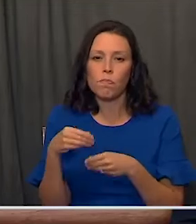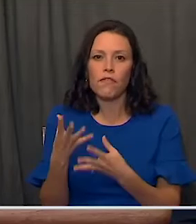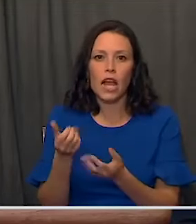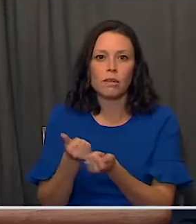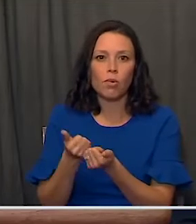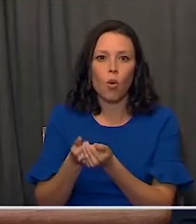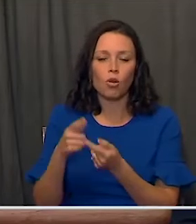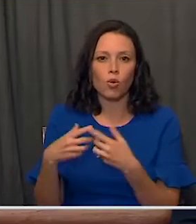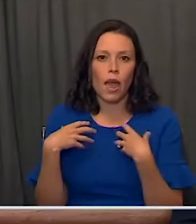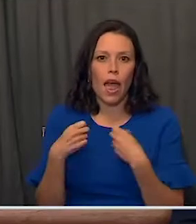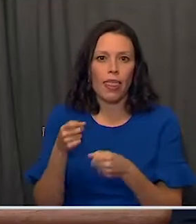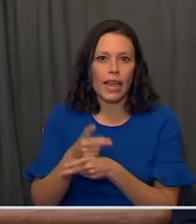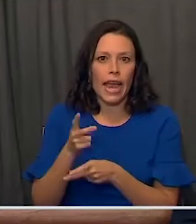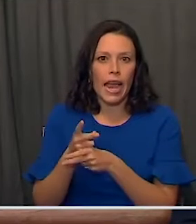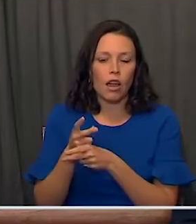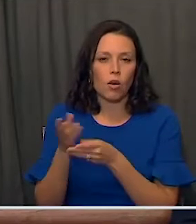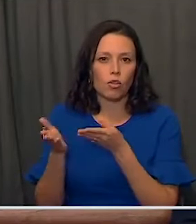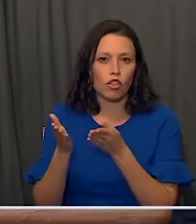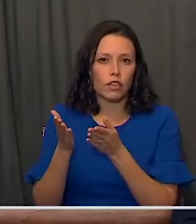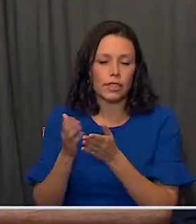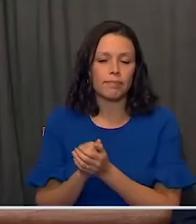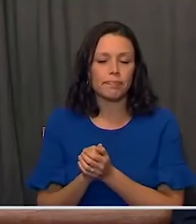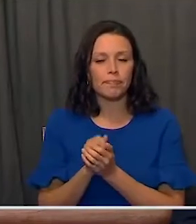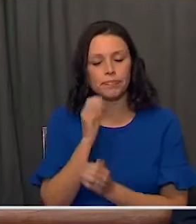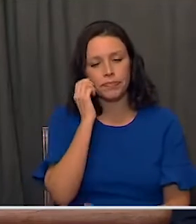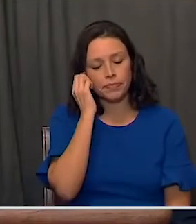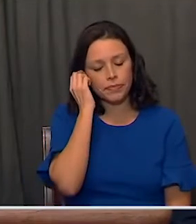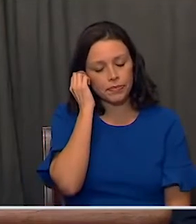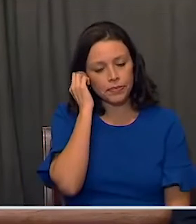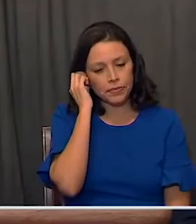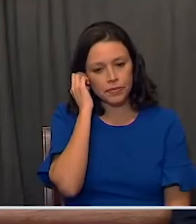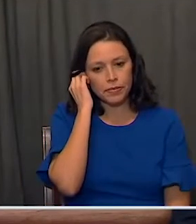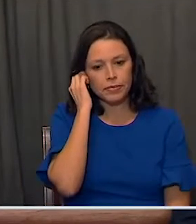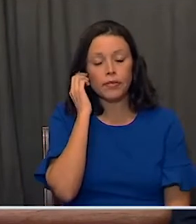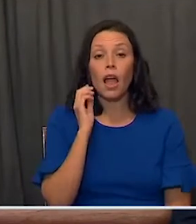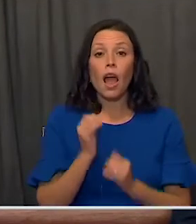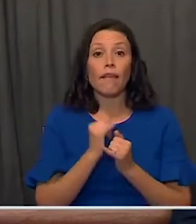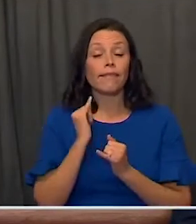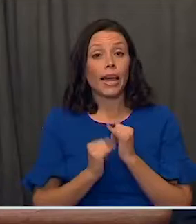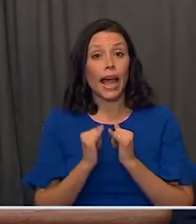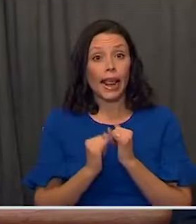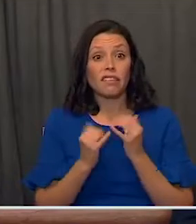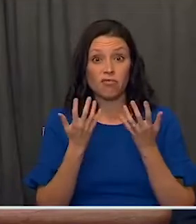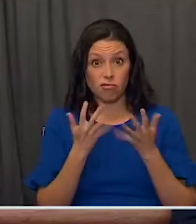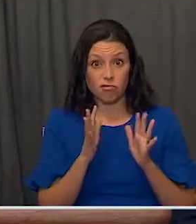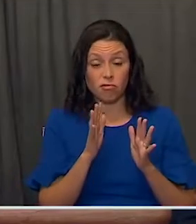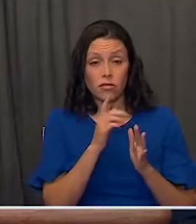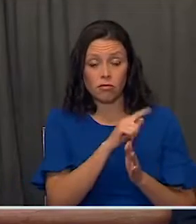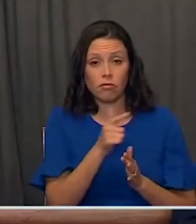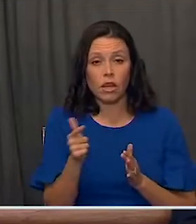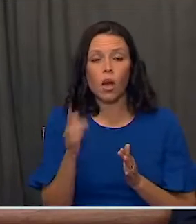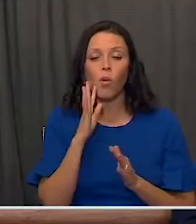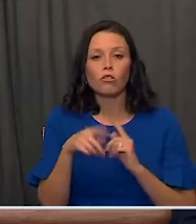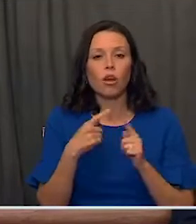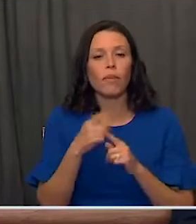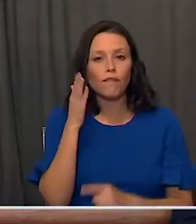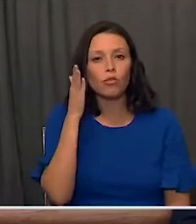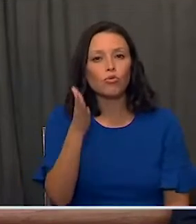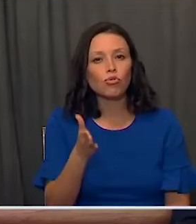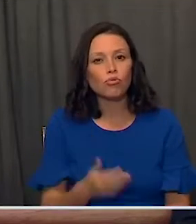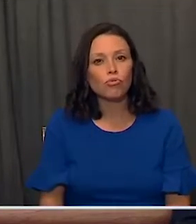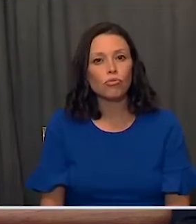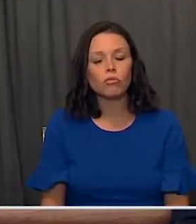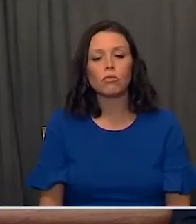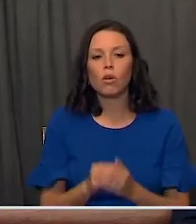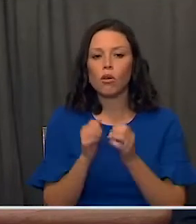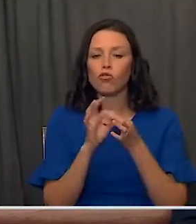care to the American people. Finally, we'll we'll talk with a bit about the way forward as